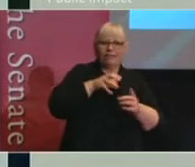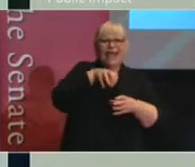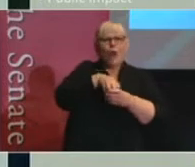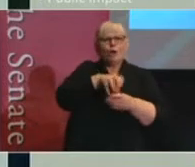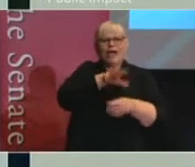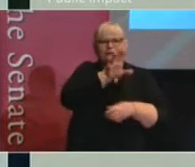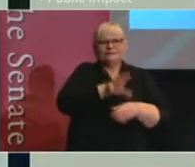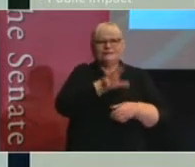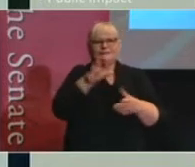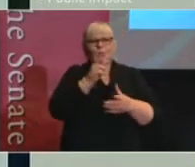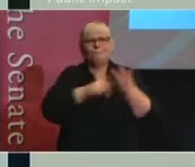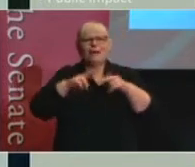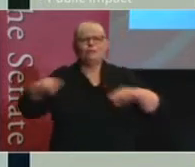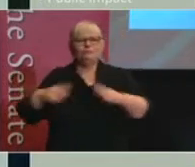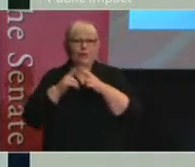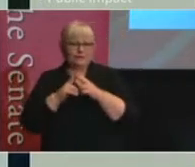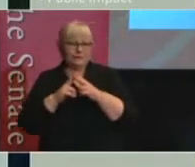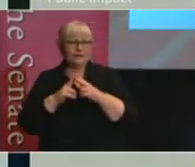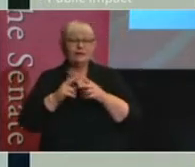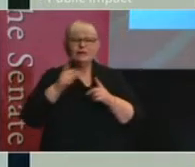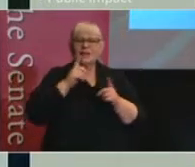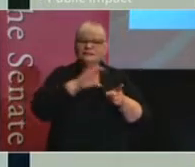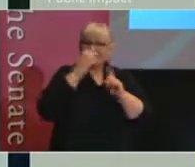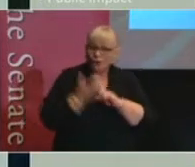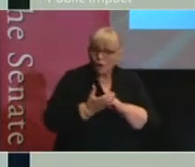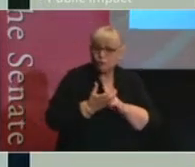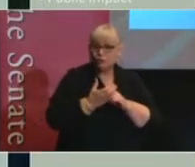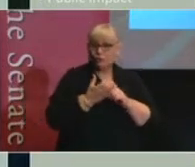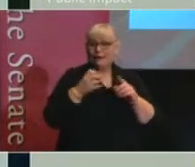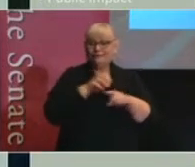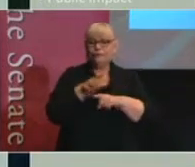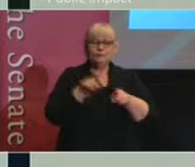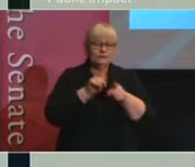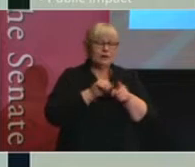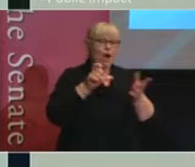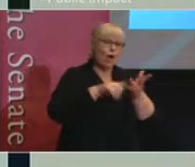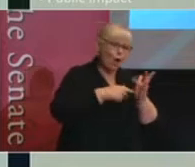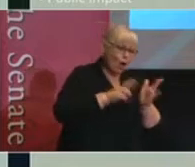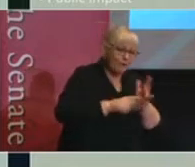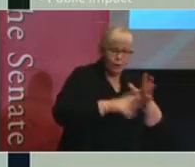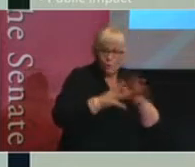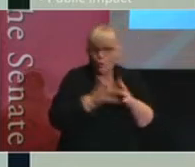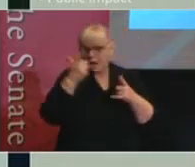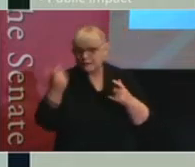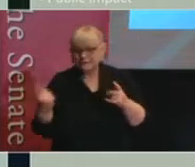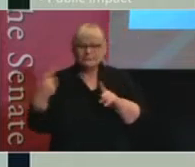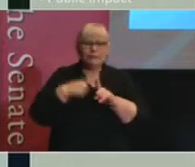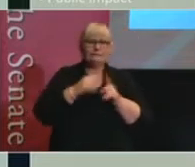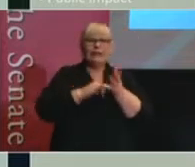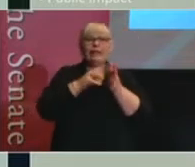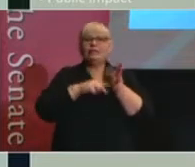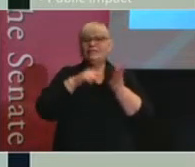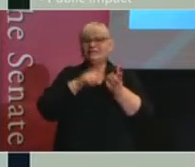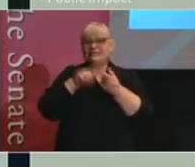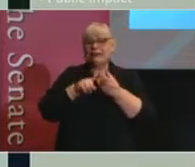some of the cultural influences, including common law ideas and also the idea of the Senate as being the